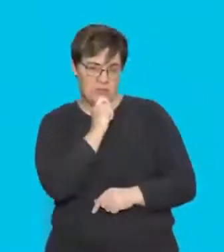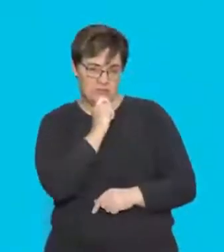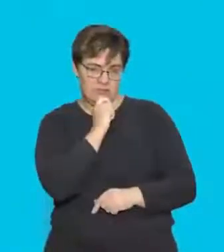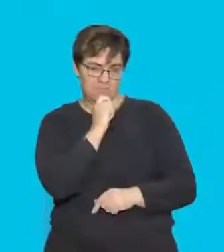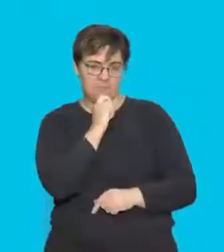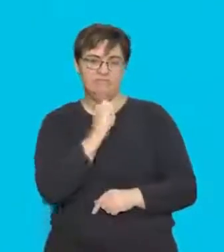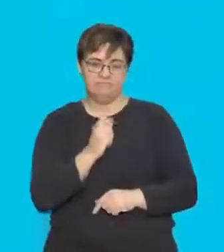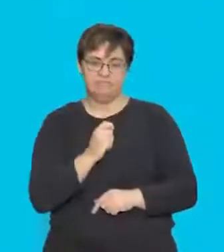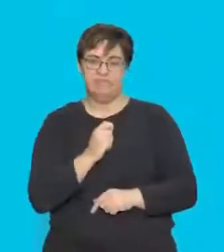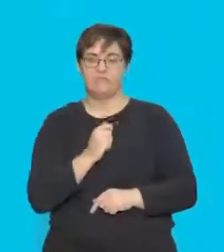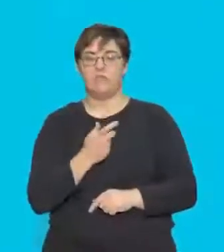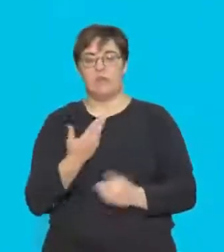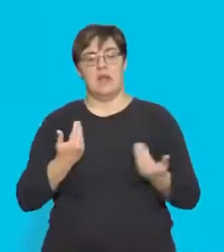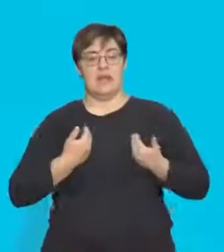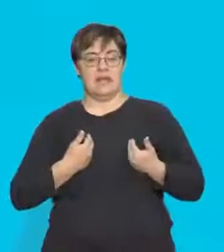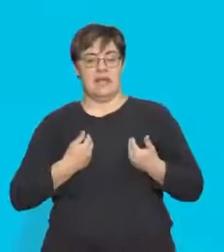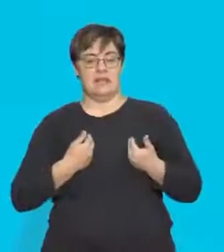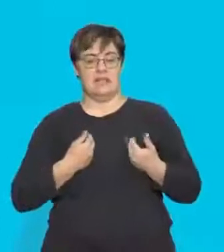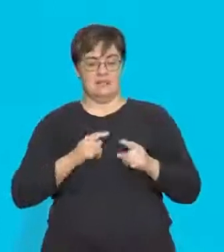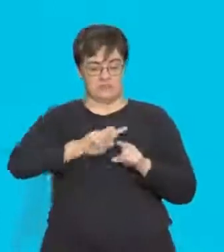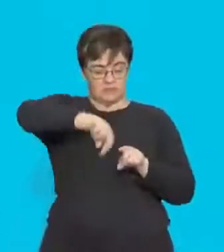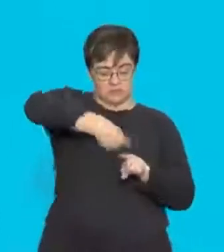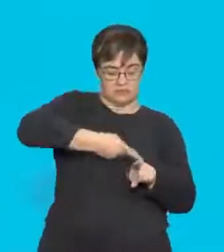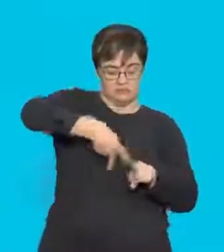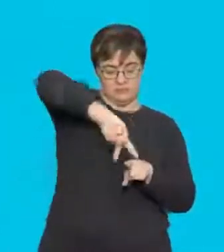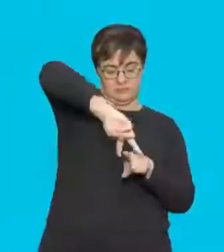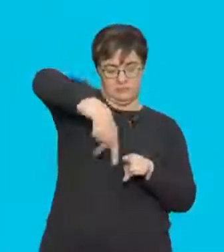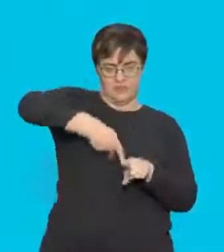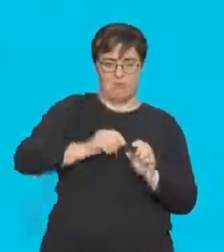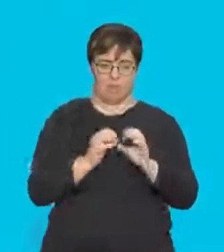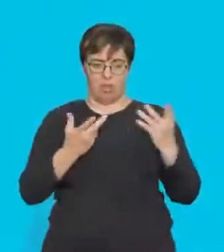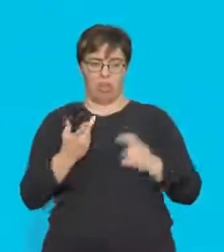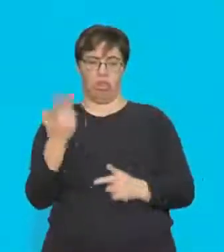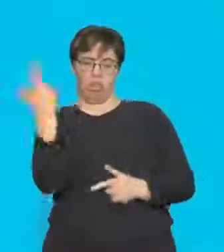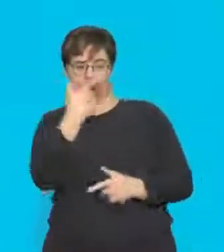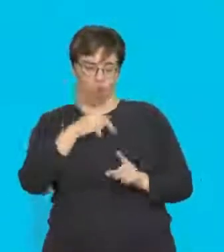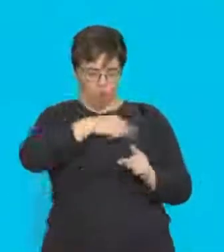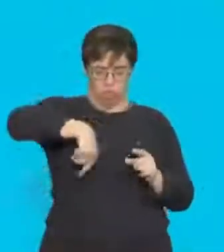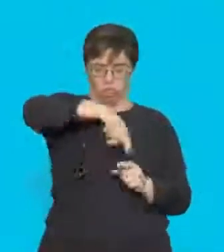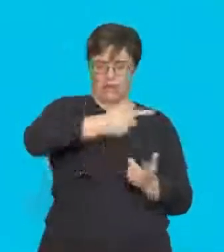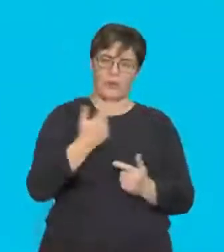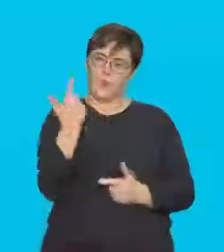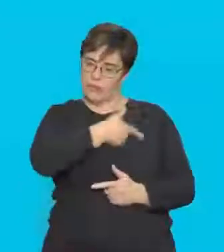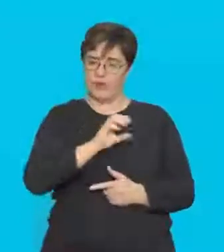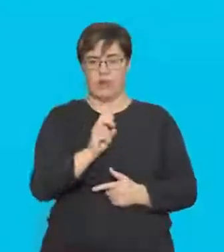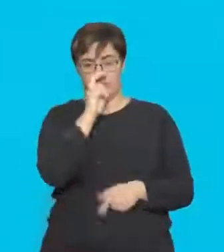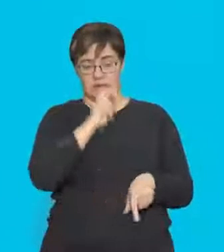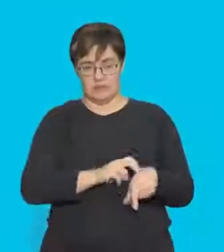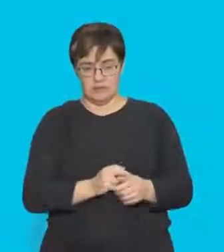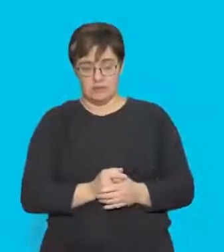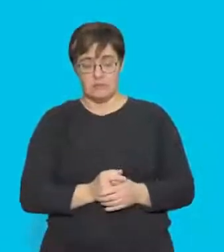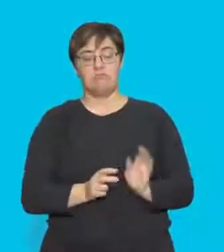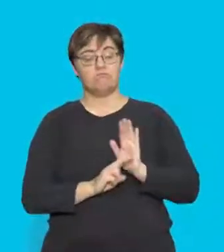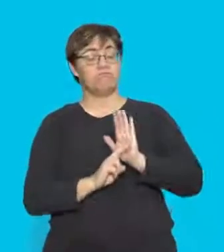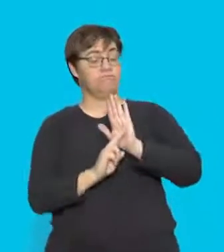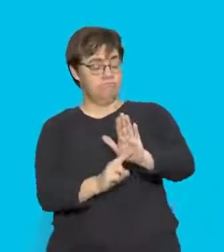to draw your field lines neatly. But they don't need to be the same distance apart. So just like we saw previously in